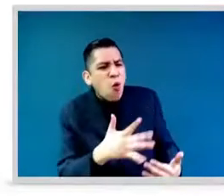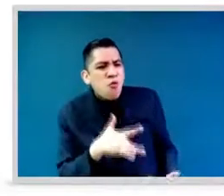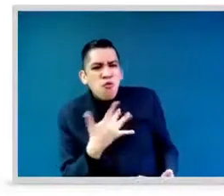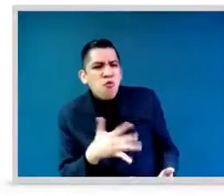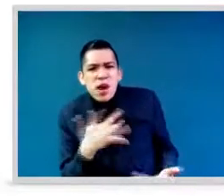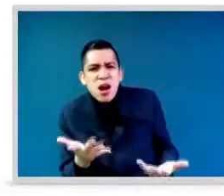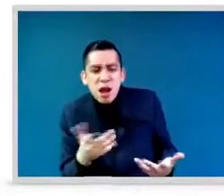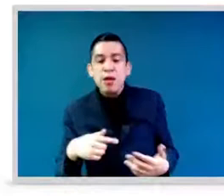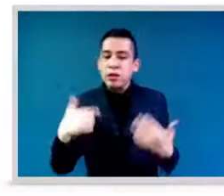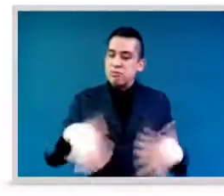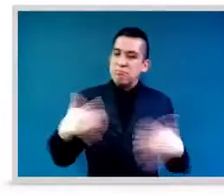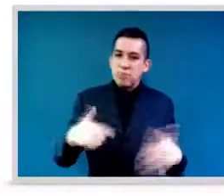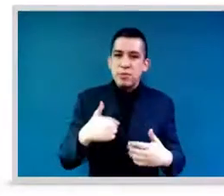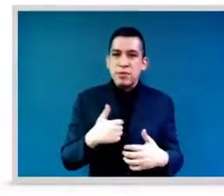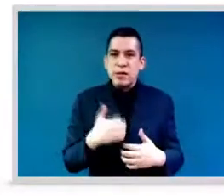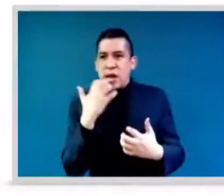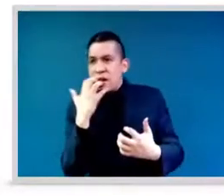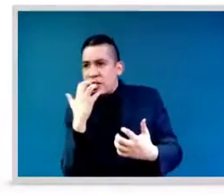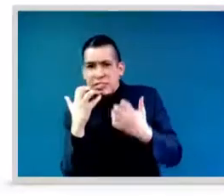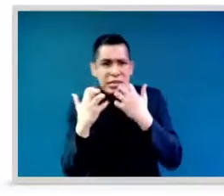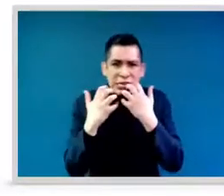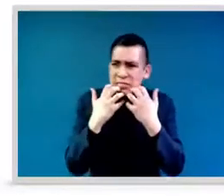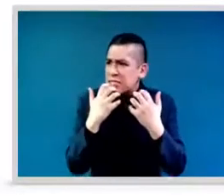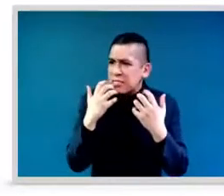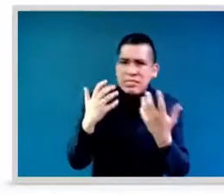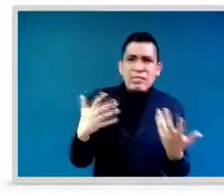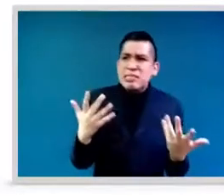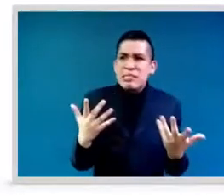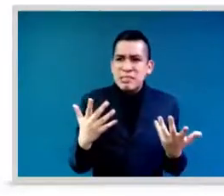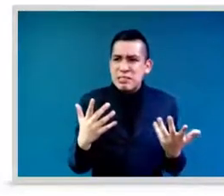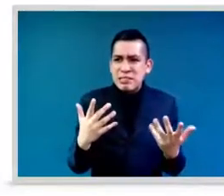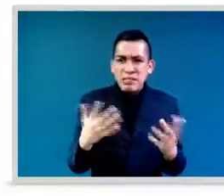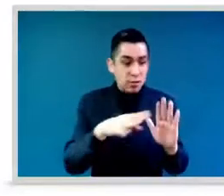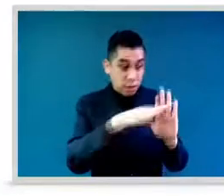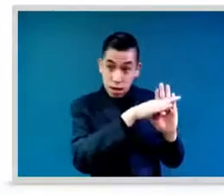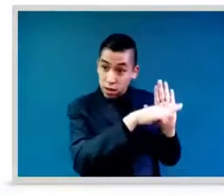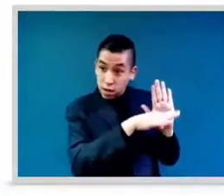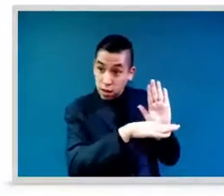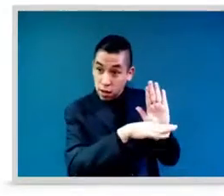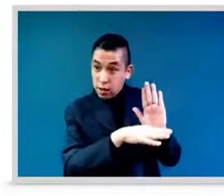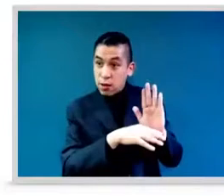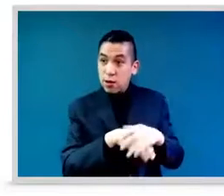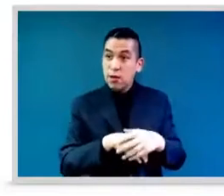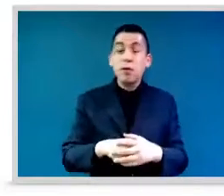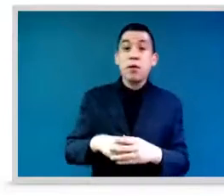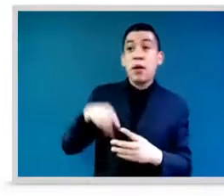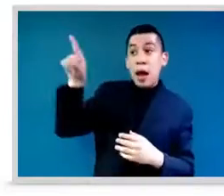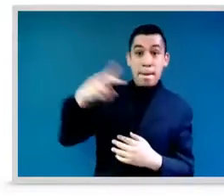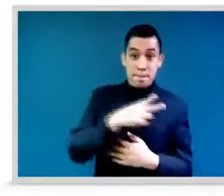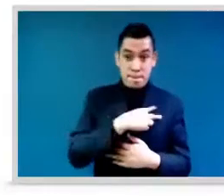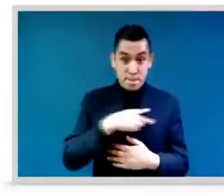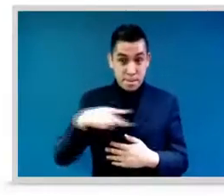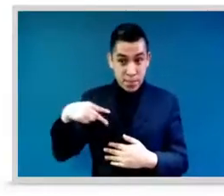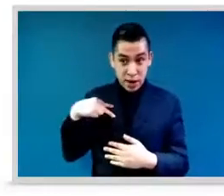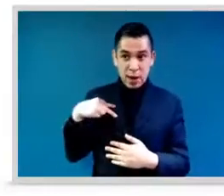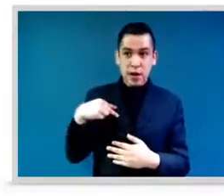It's done now across the G20 countries, and it's showing, you know, still quite a remarkable degree of resistance